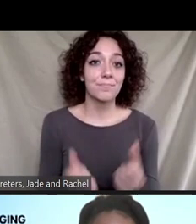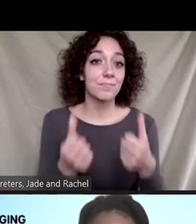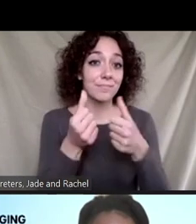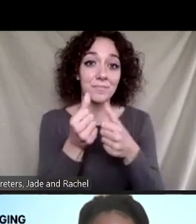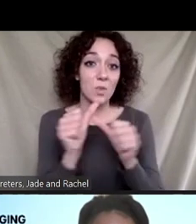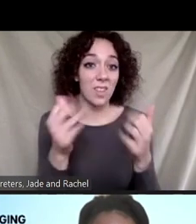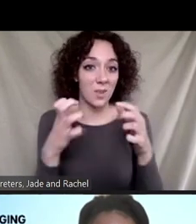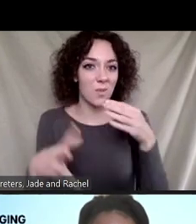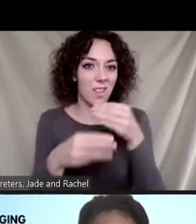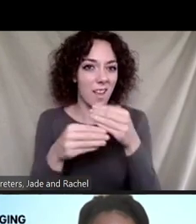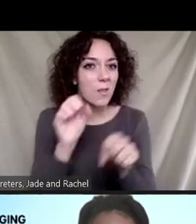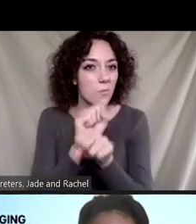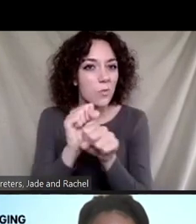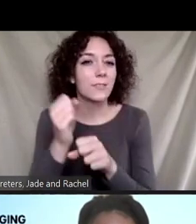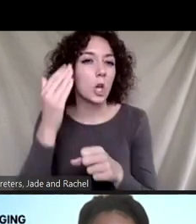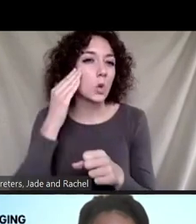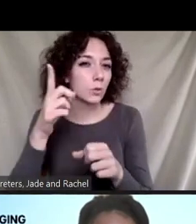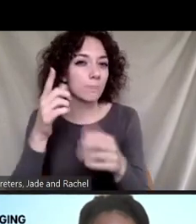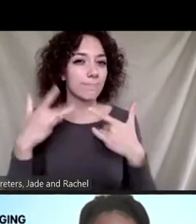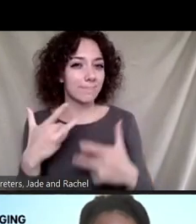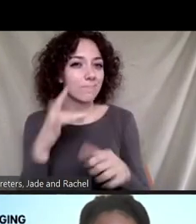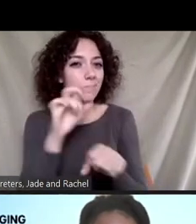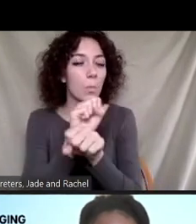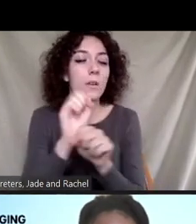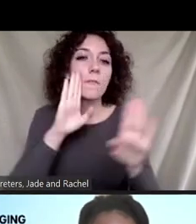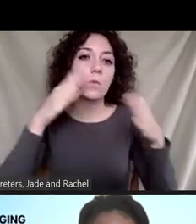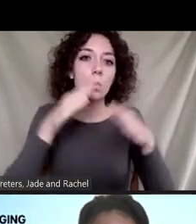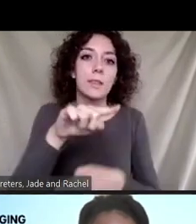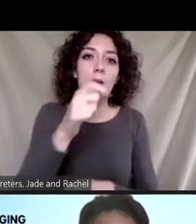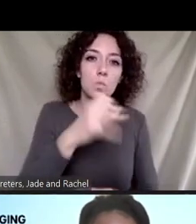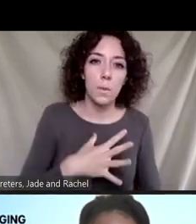making sure women of color are pursuing engineering and STEM.